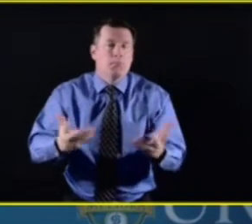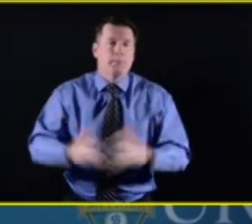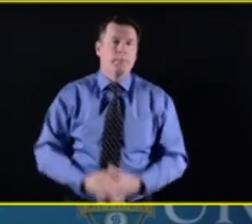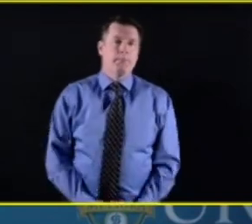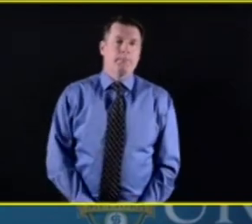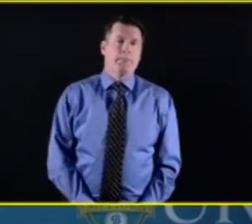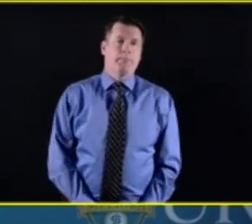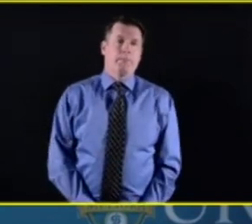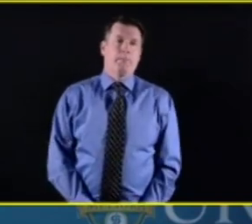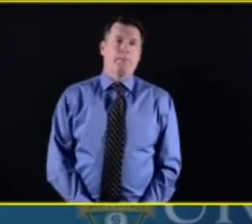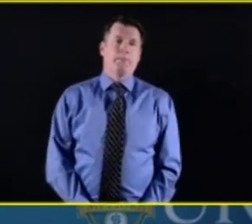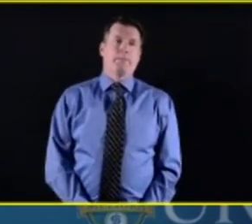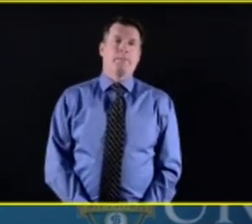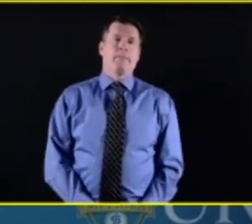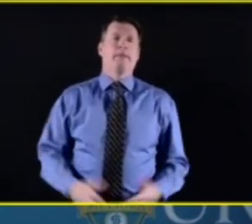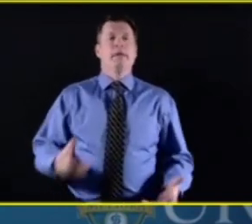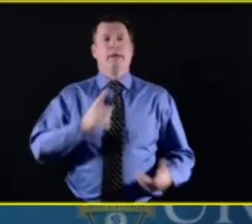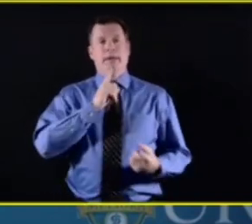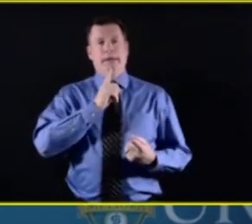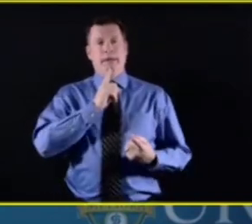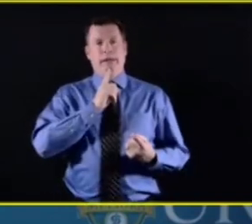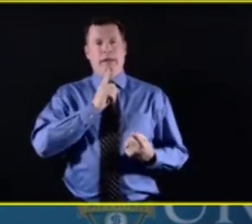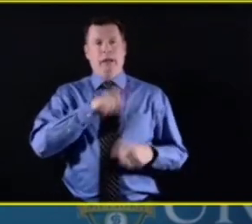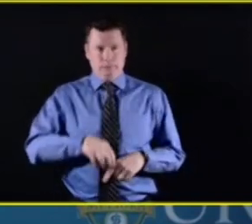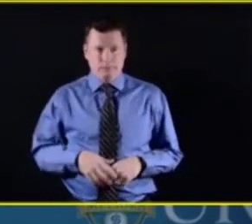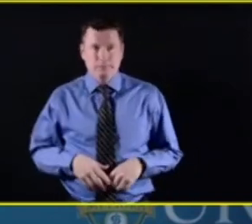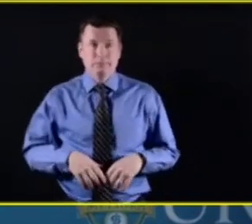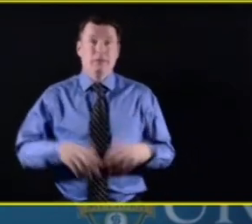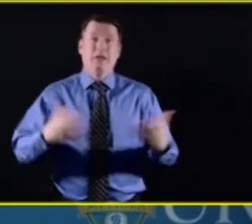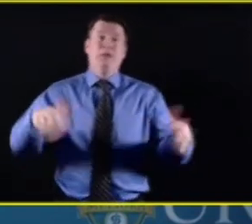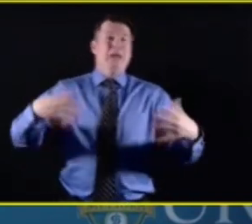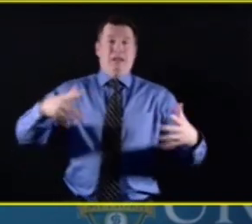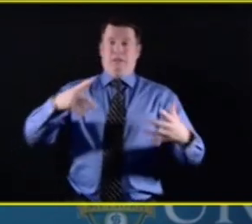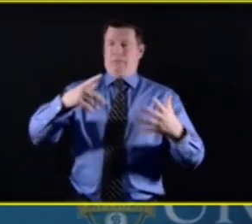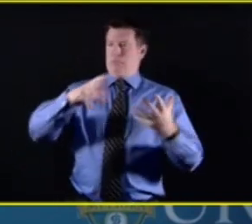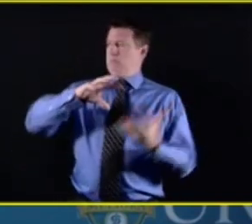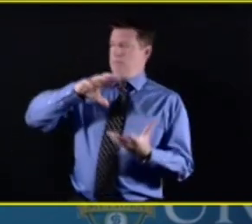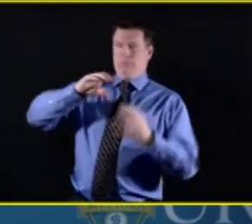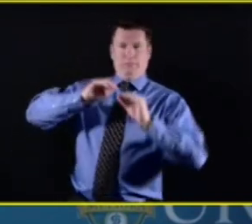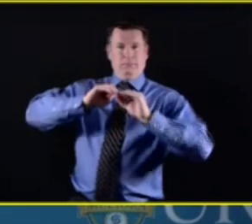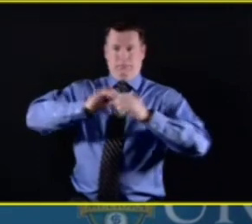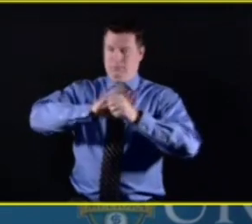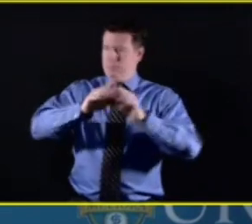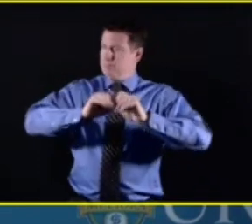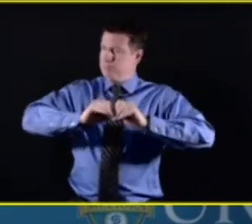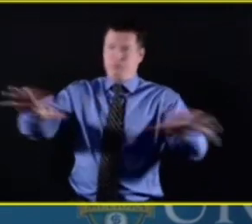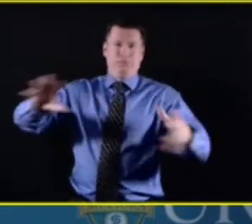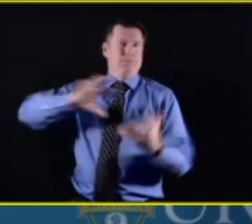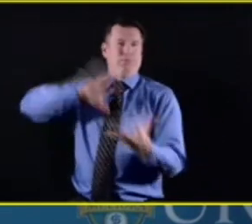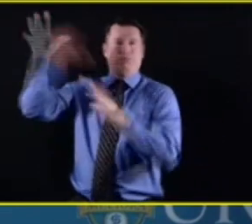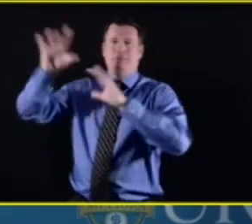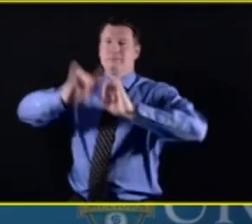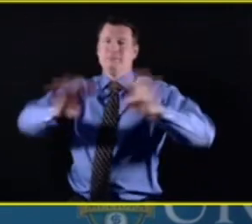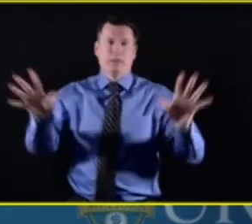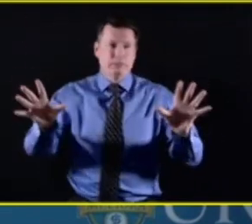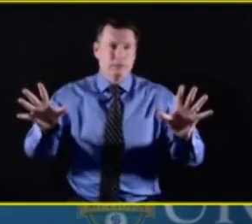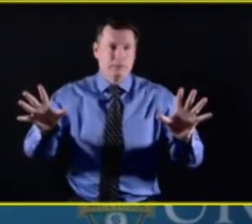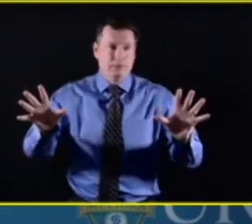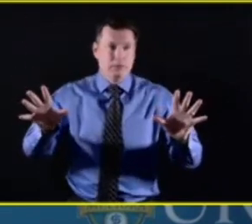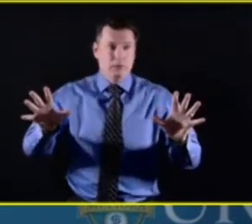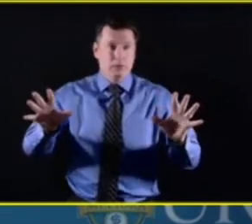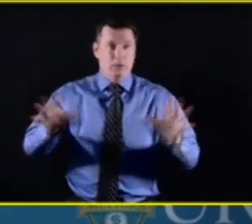crisis, that it's really propelled us forward in delivering more and more services remotely.